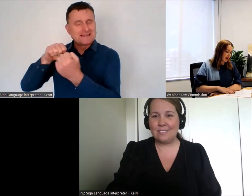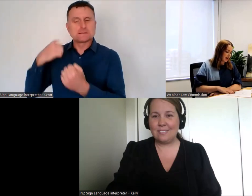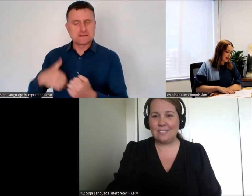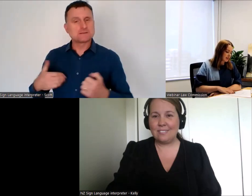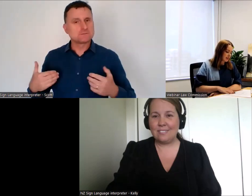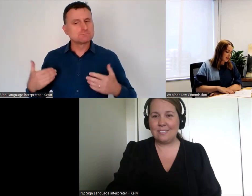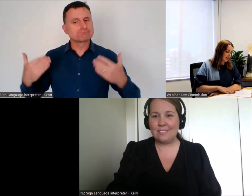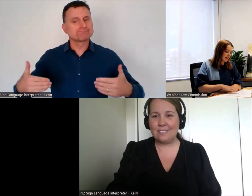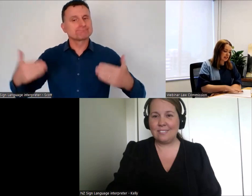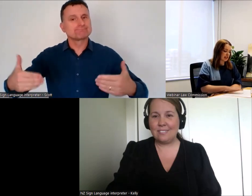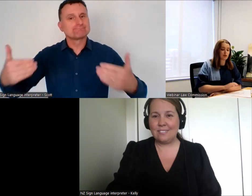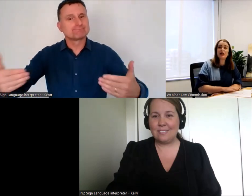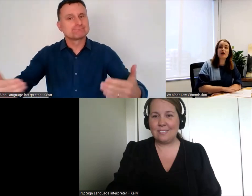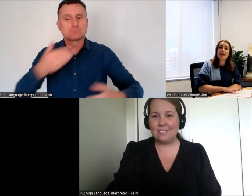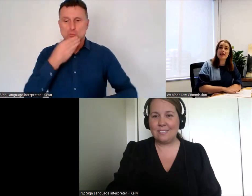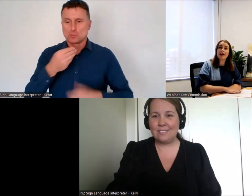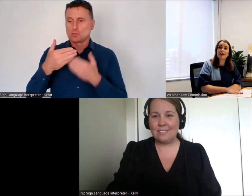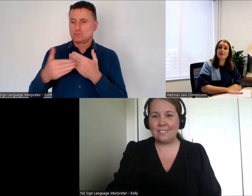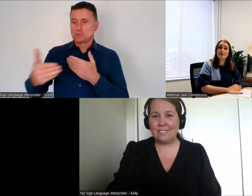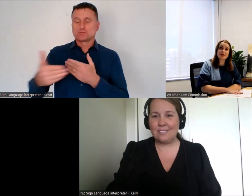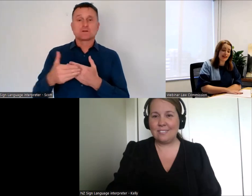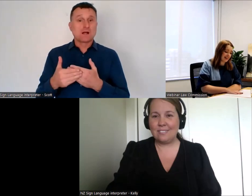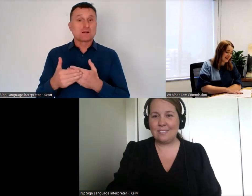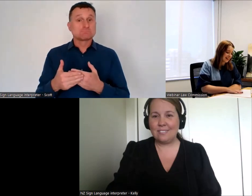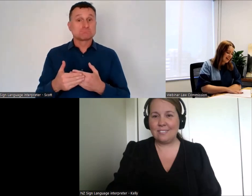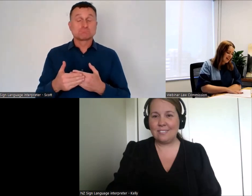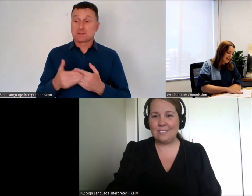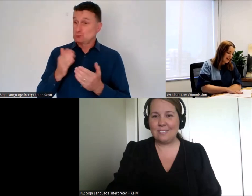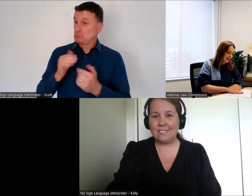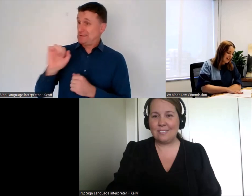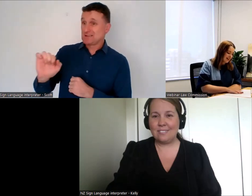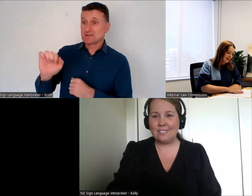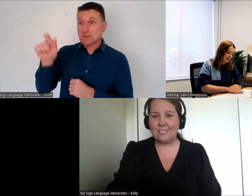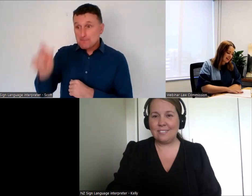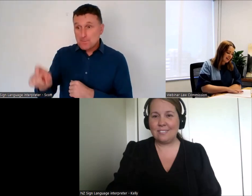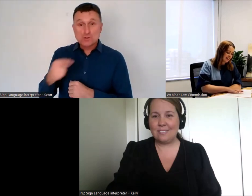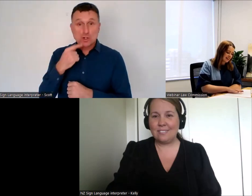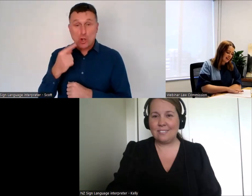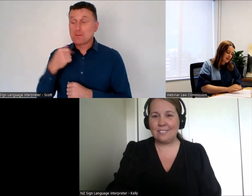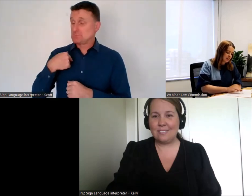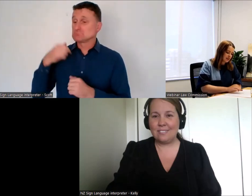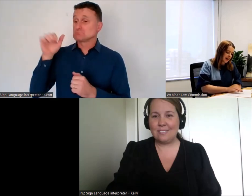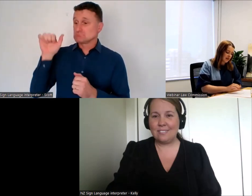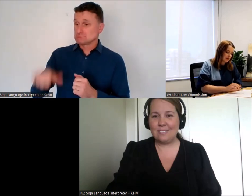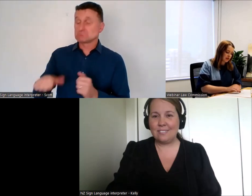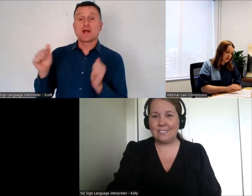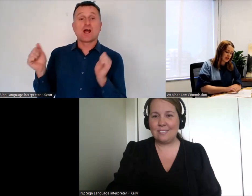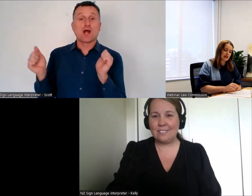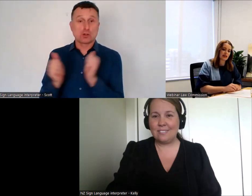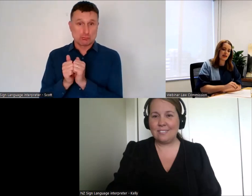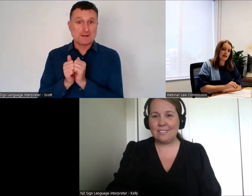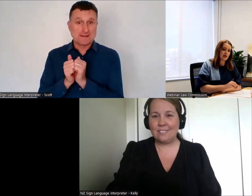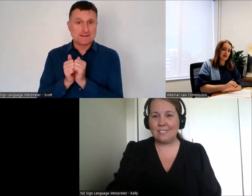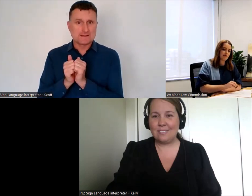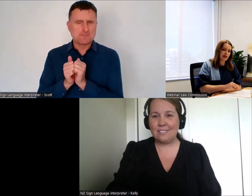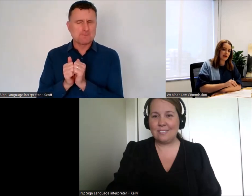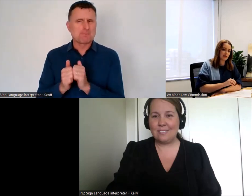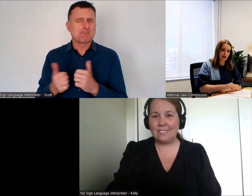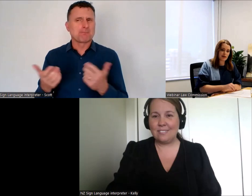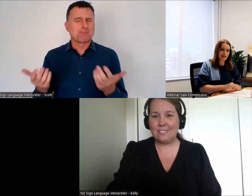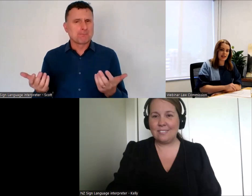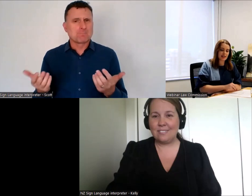And I think that's that is we agree. And I think that question of how New Zealand can